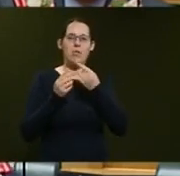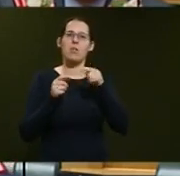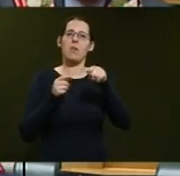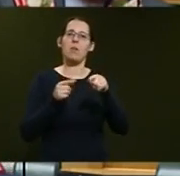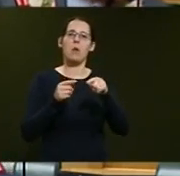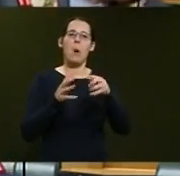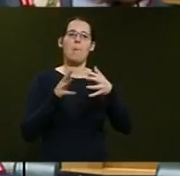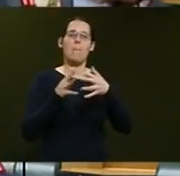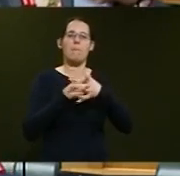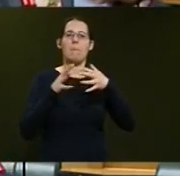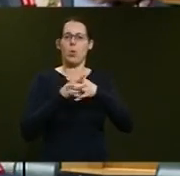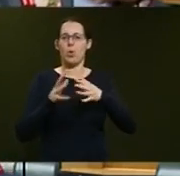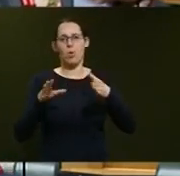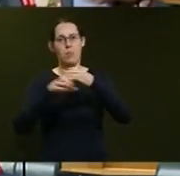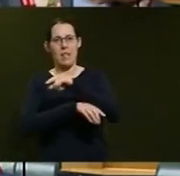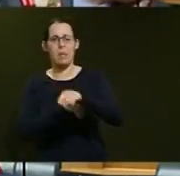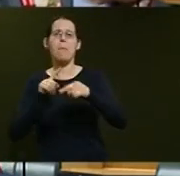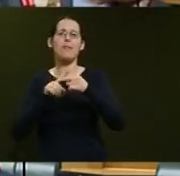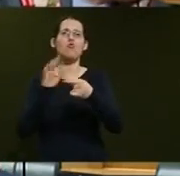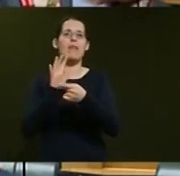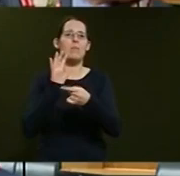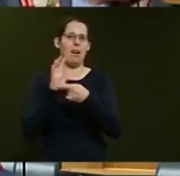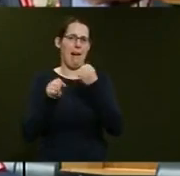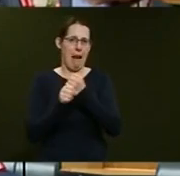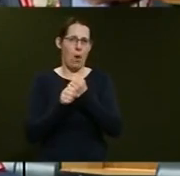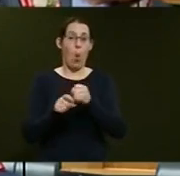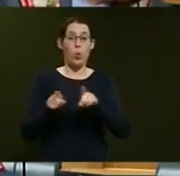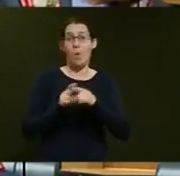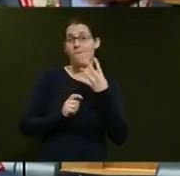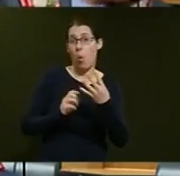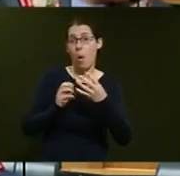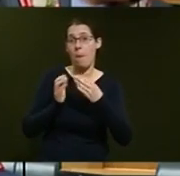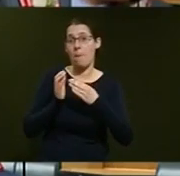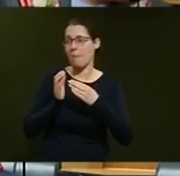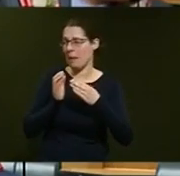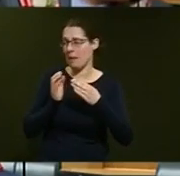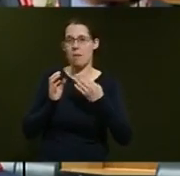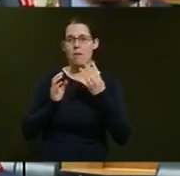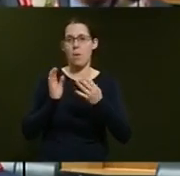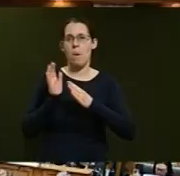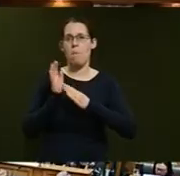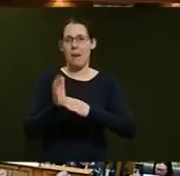and $4 billion to ease congestion in our major cities.